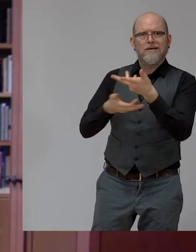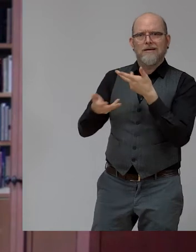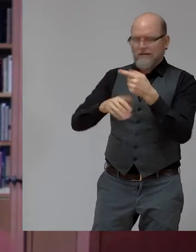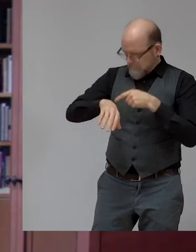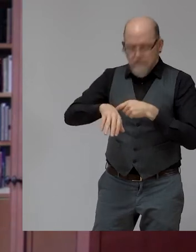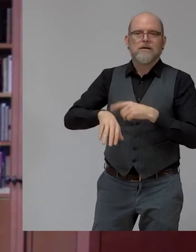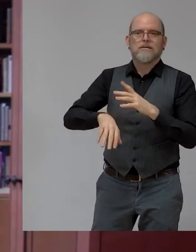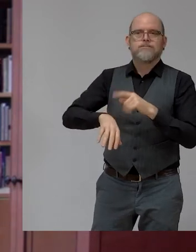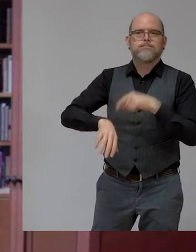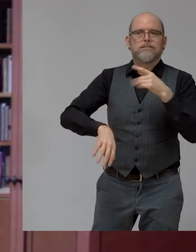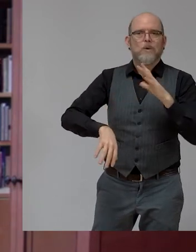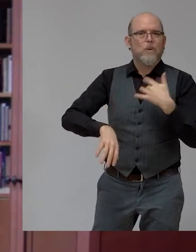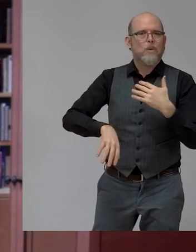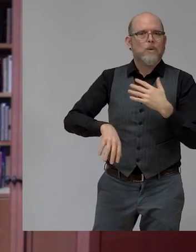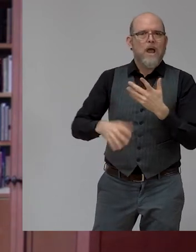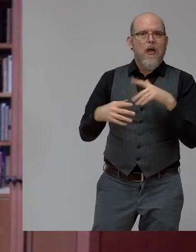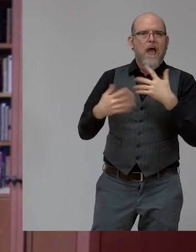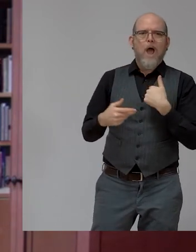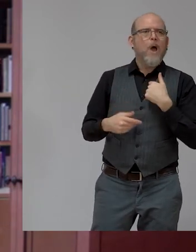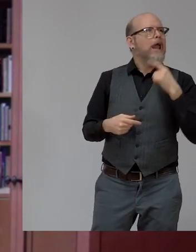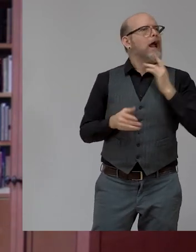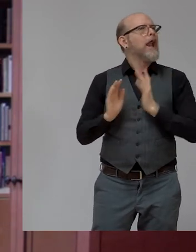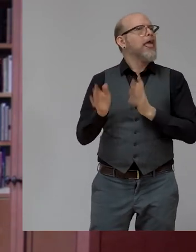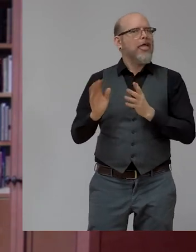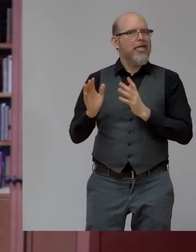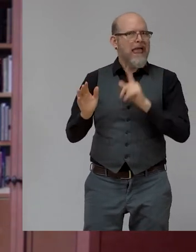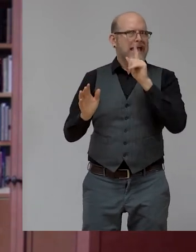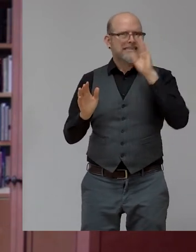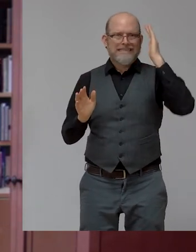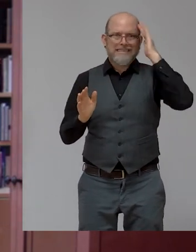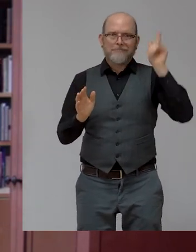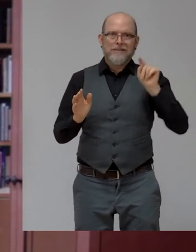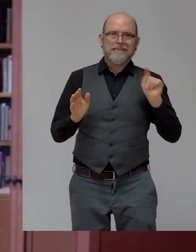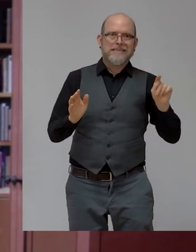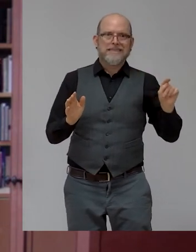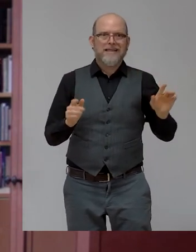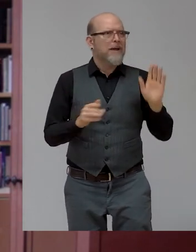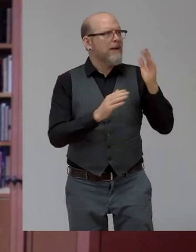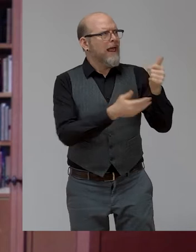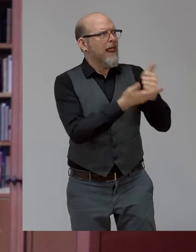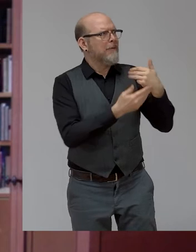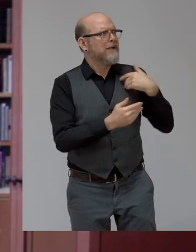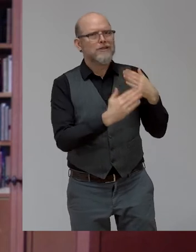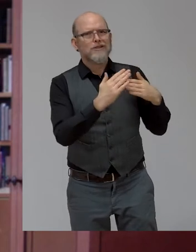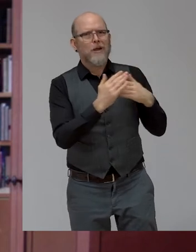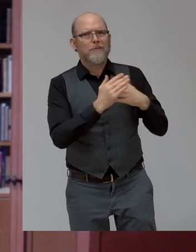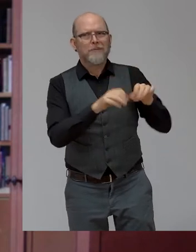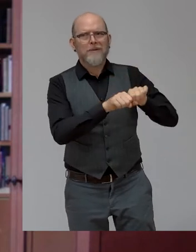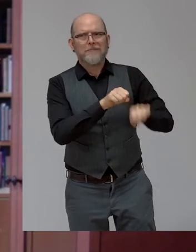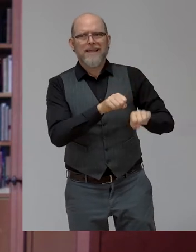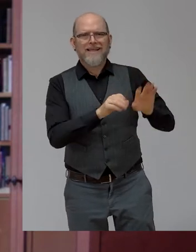I'm seeing images go through. I have one more question, actually, which was, as you look at how you